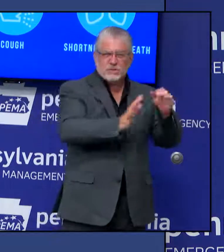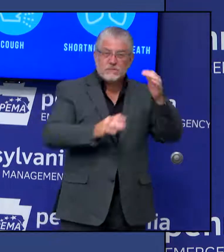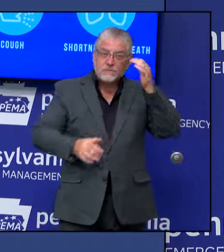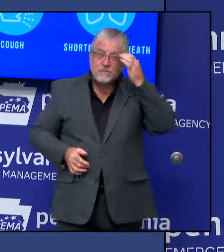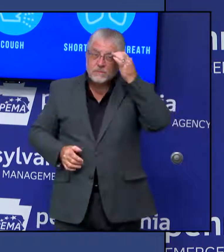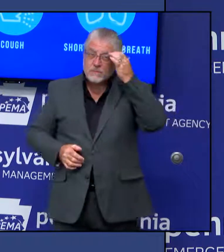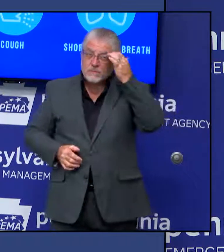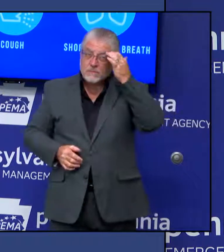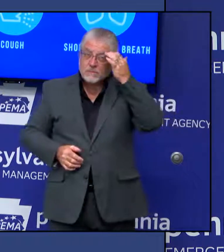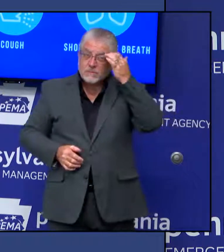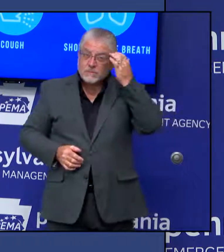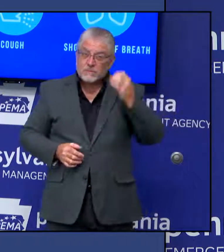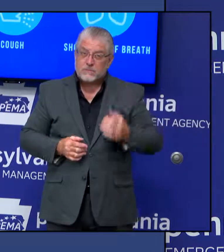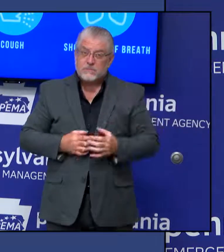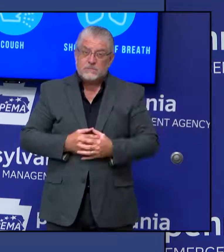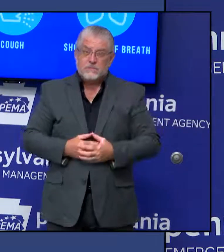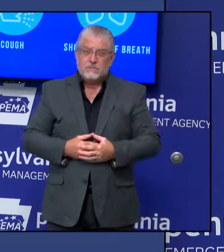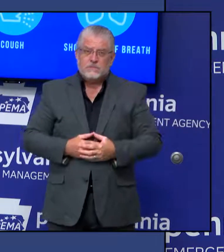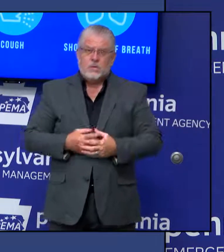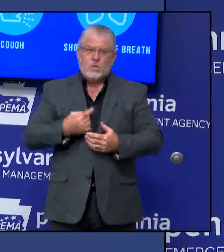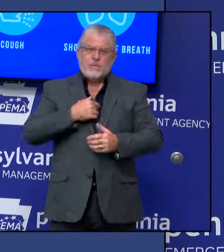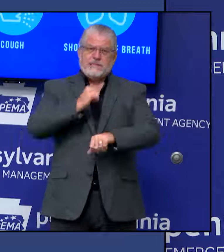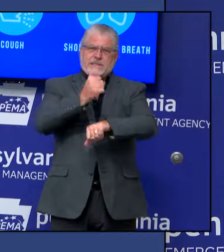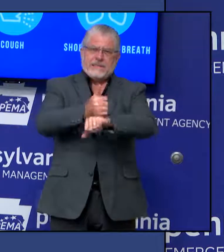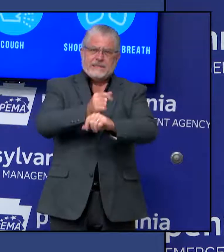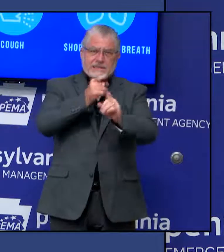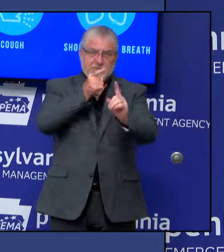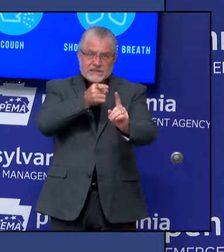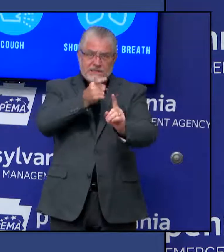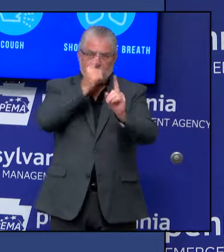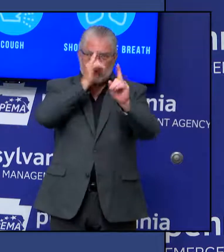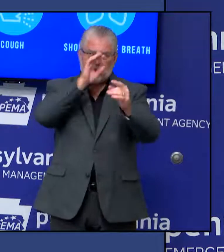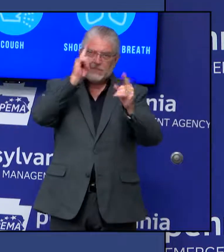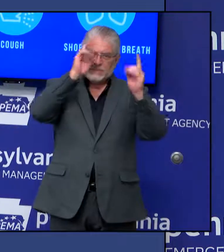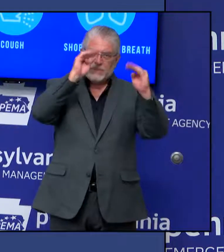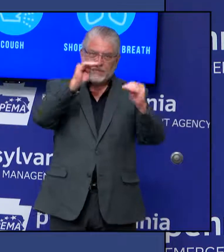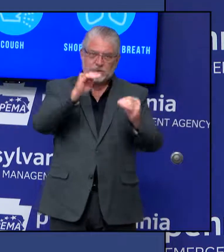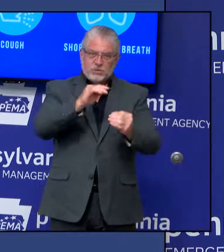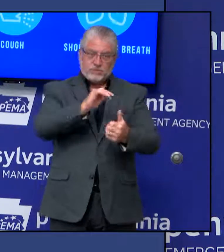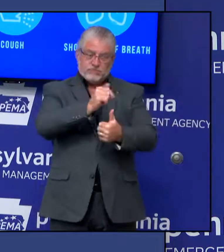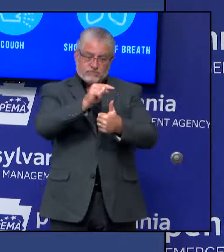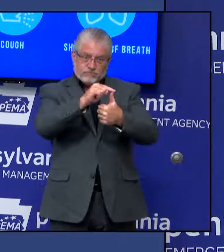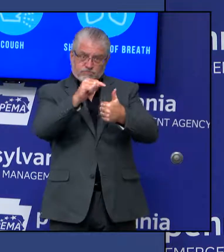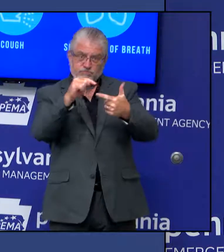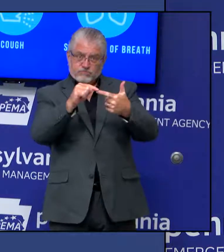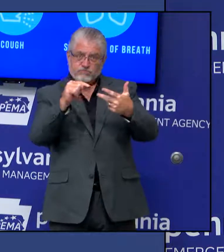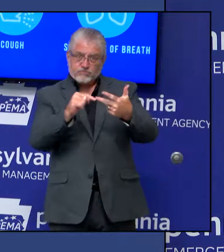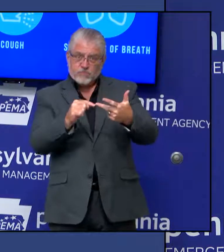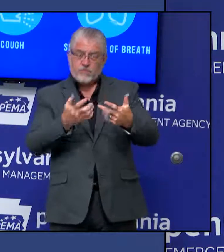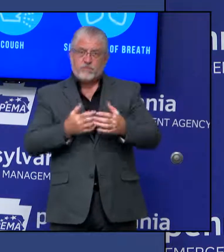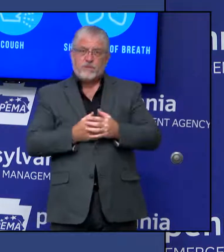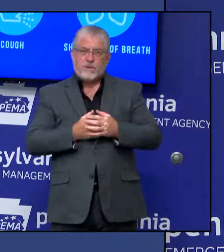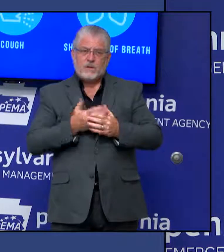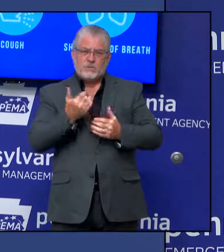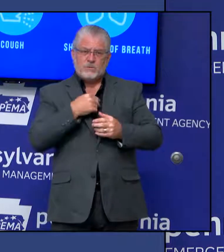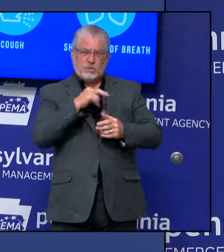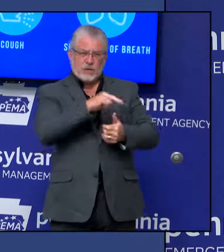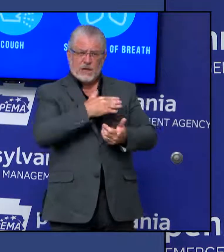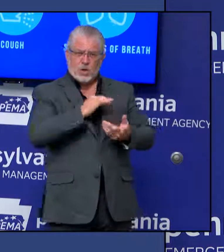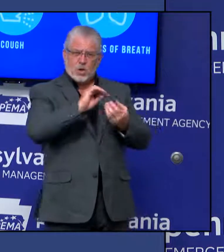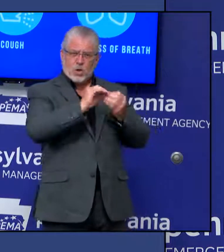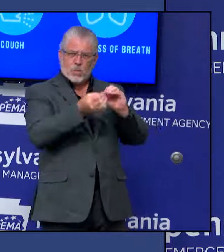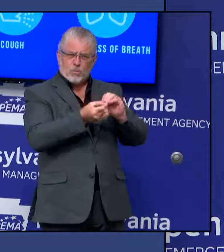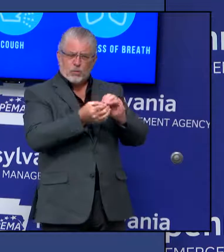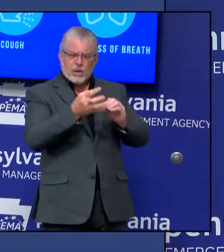specific targeted mitigation, knowing what we knew about our qualitative and quantitative data, but also what we were seeing